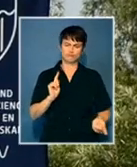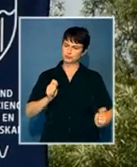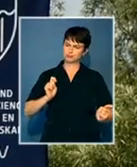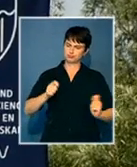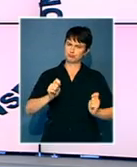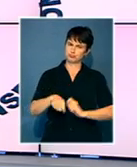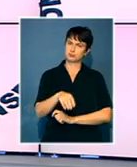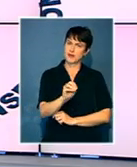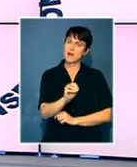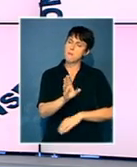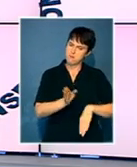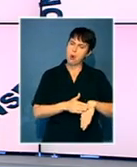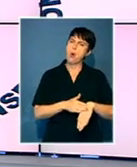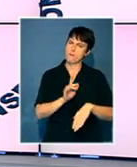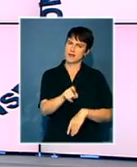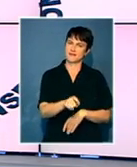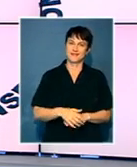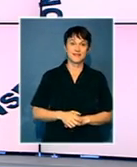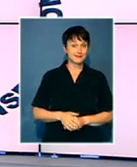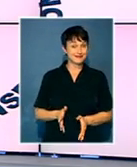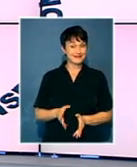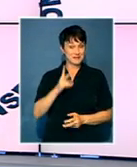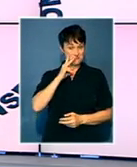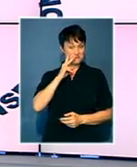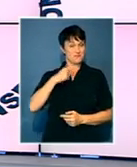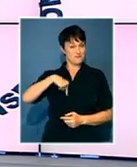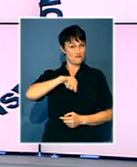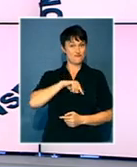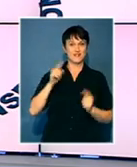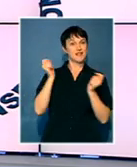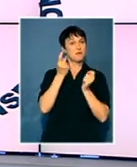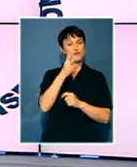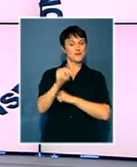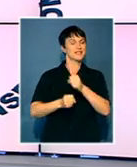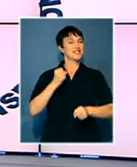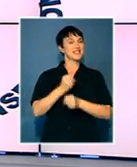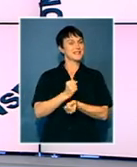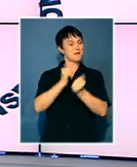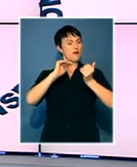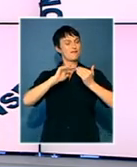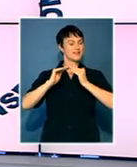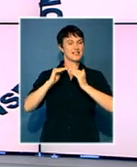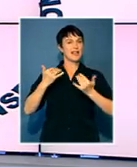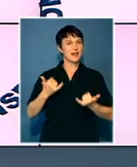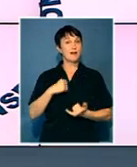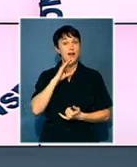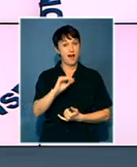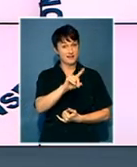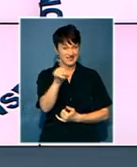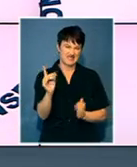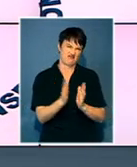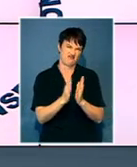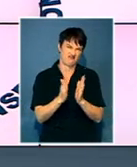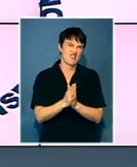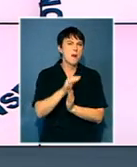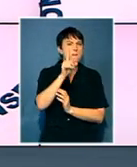Bloemfontein. Well, that's exactly what the show is about, celebrating our 20 years of democracy. And as we've been asking you to do, we've